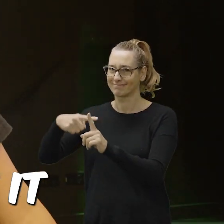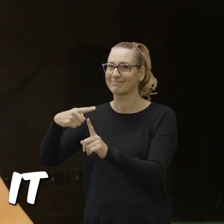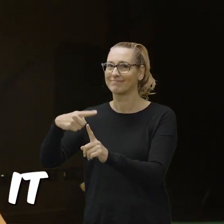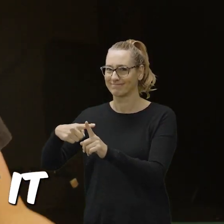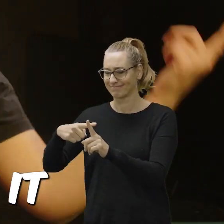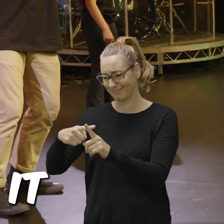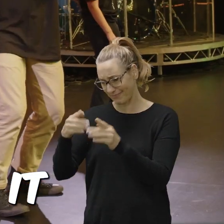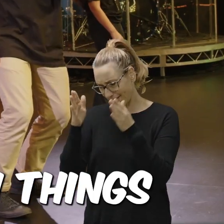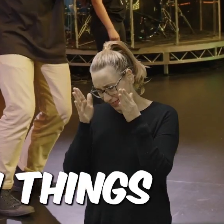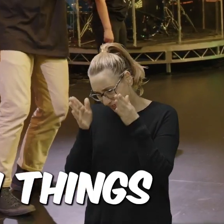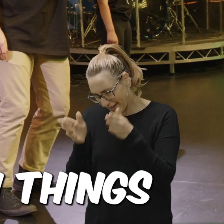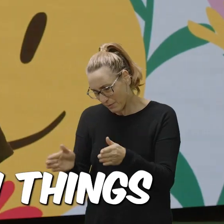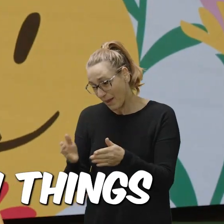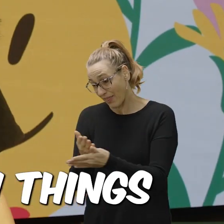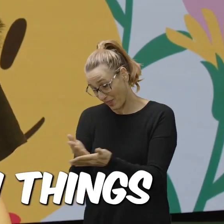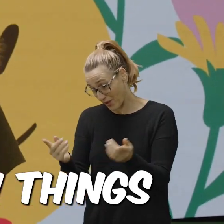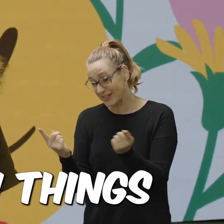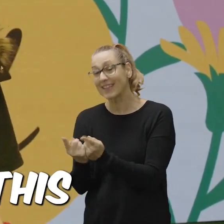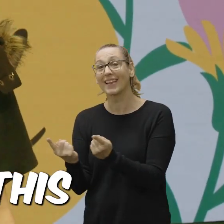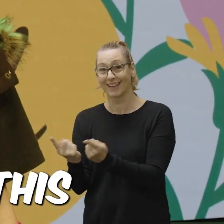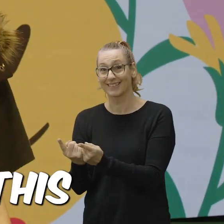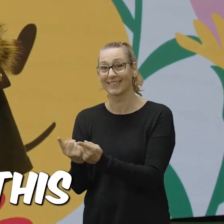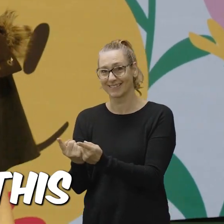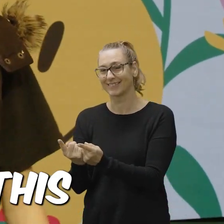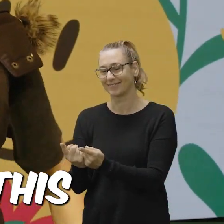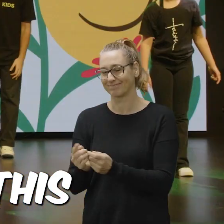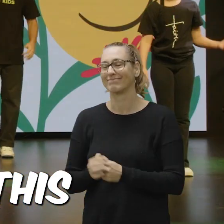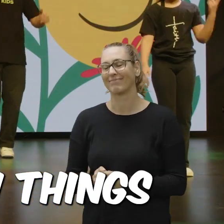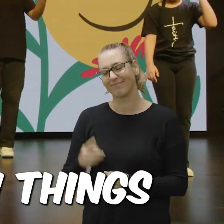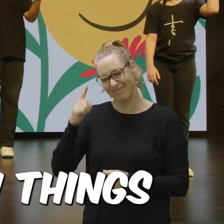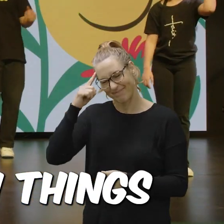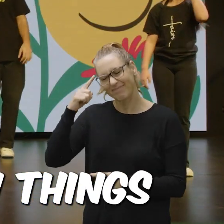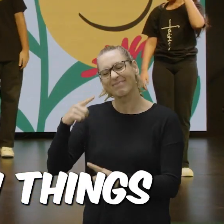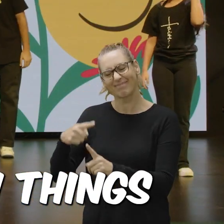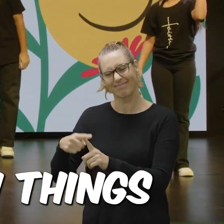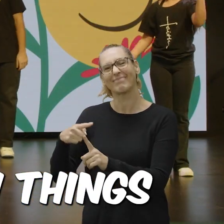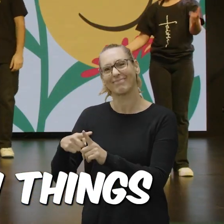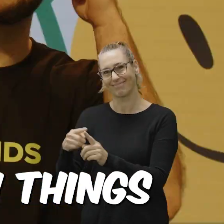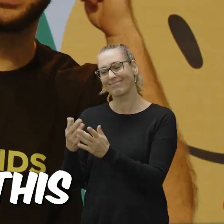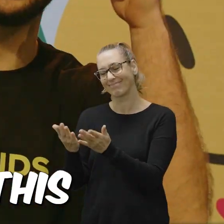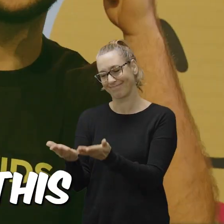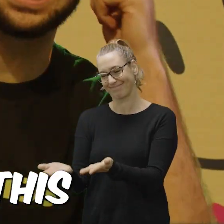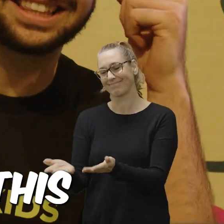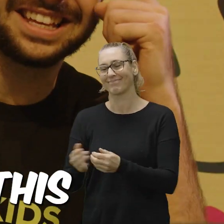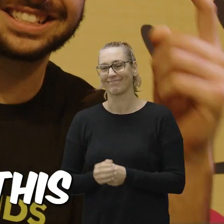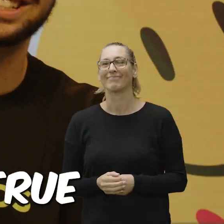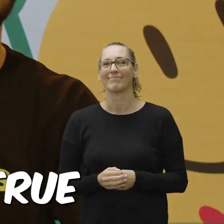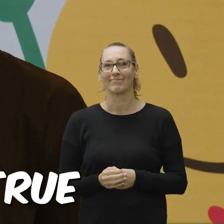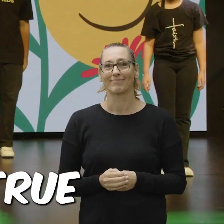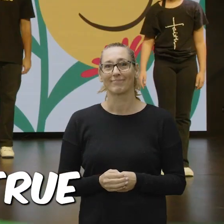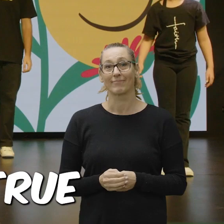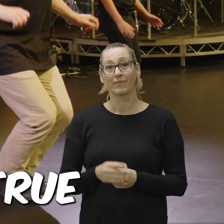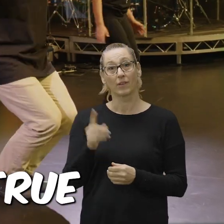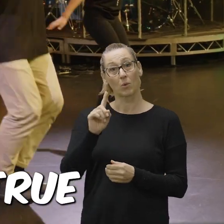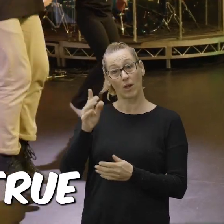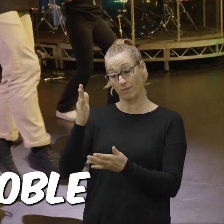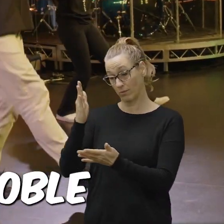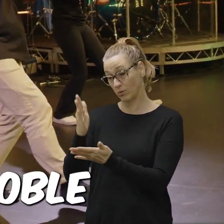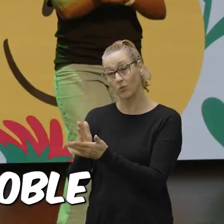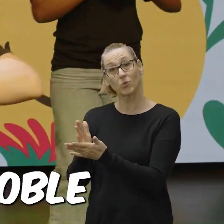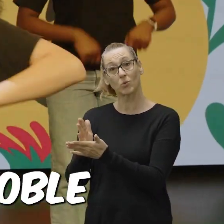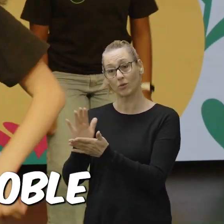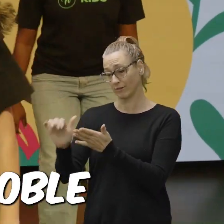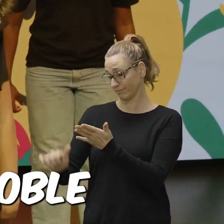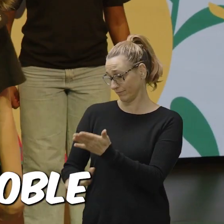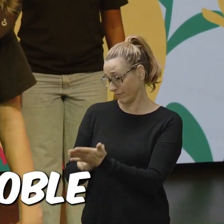things Think about it Think about such things Think about this Think about such things Think about this Whatever is true,